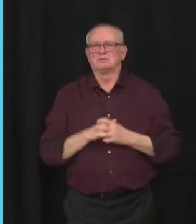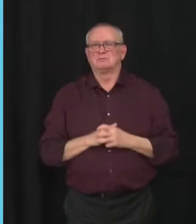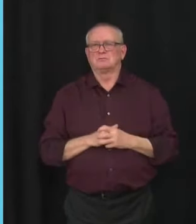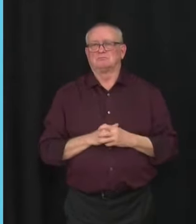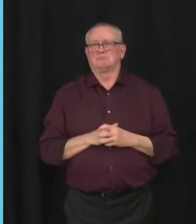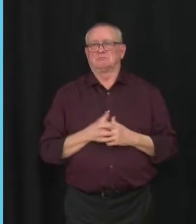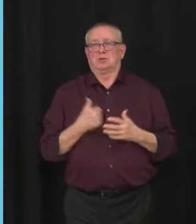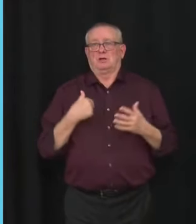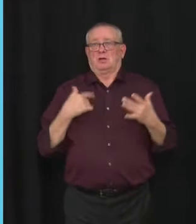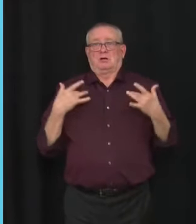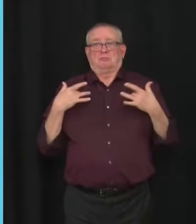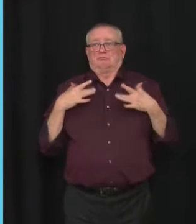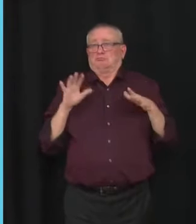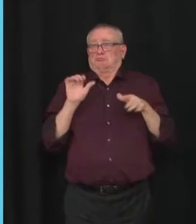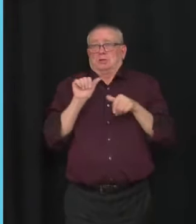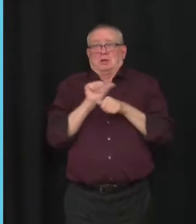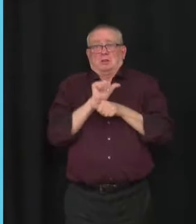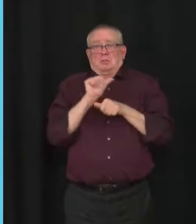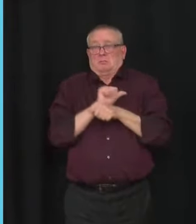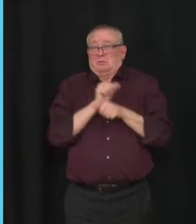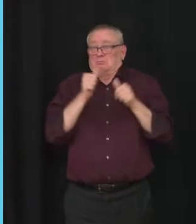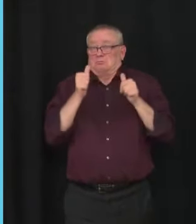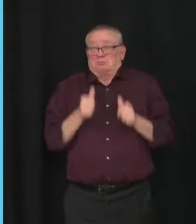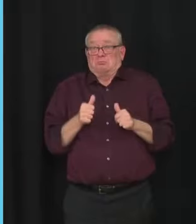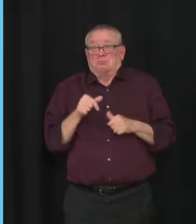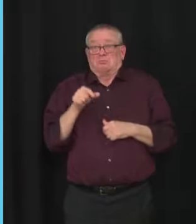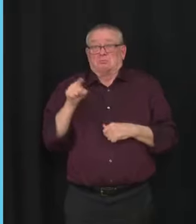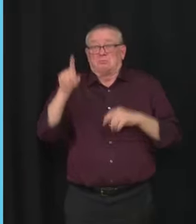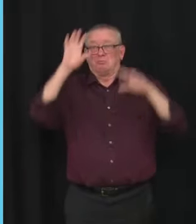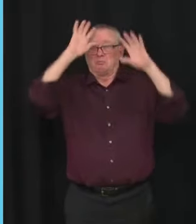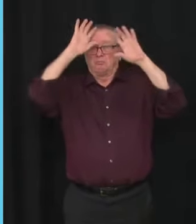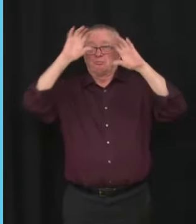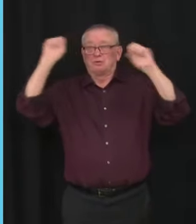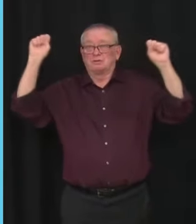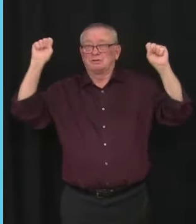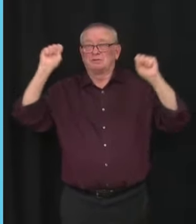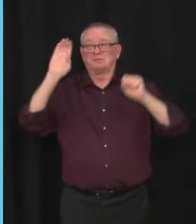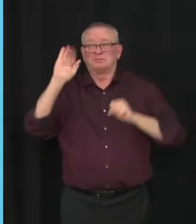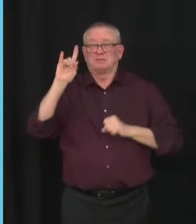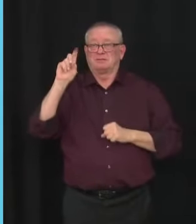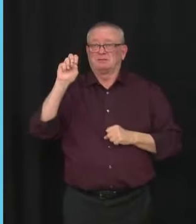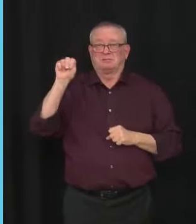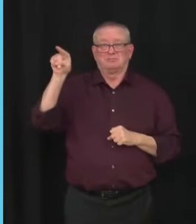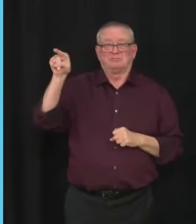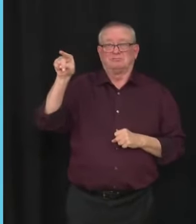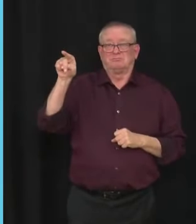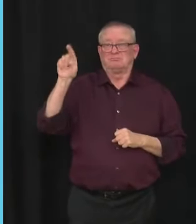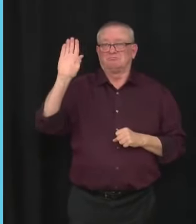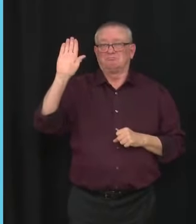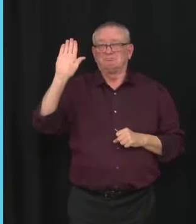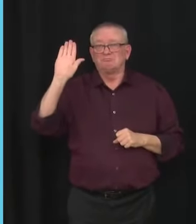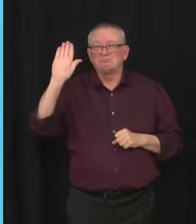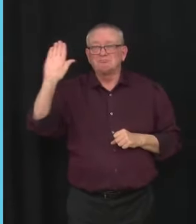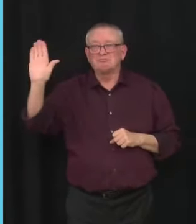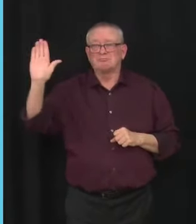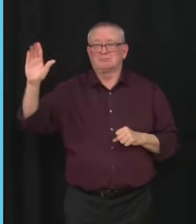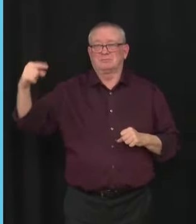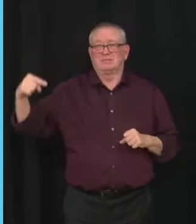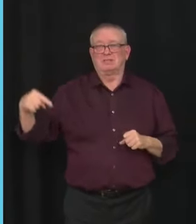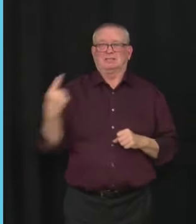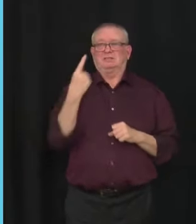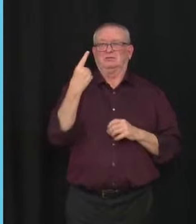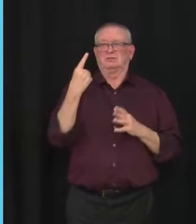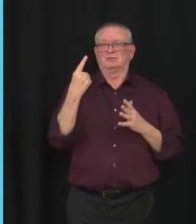relationship worse off. It's President Biden who insulted his country's largest trading